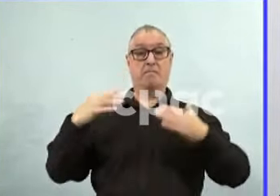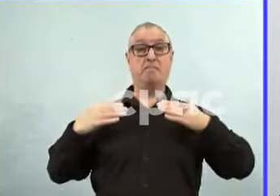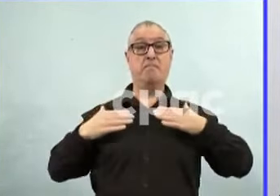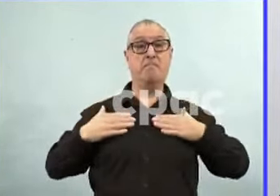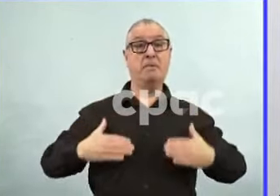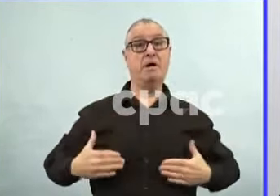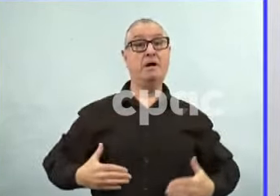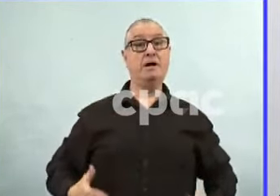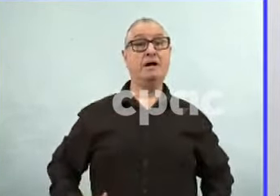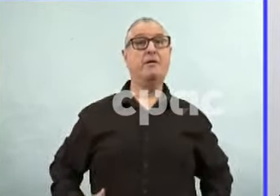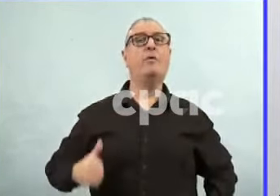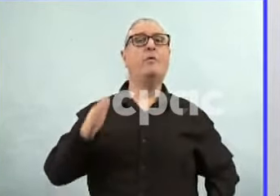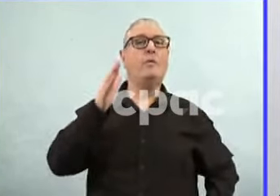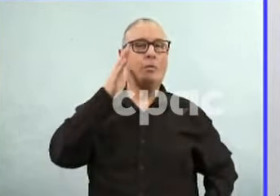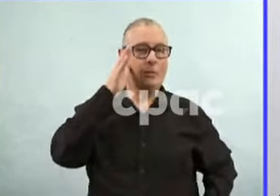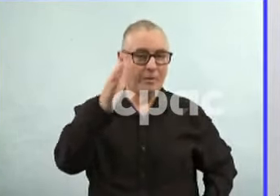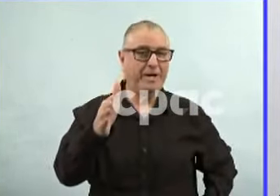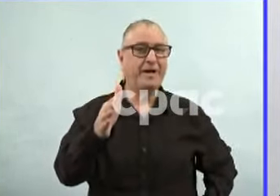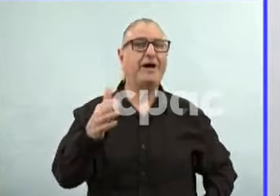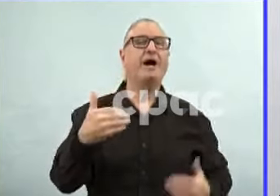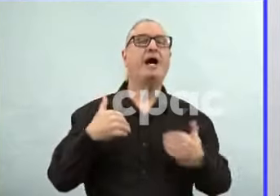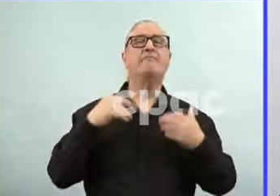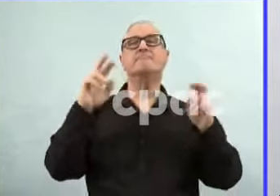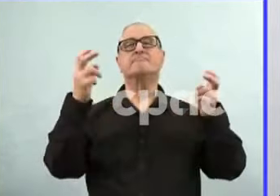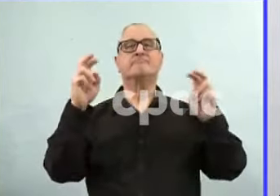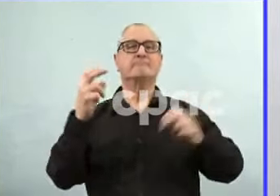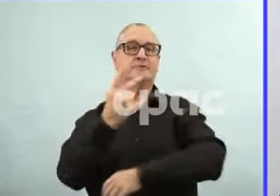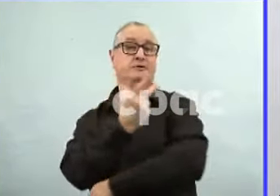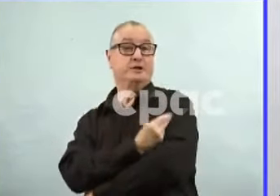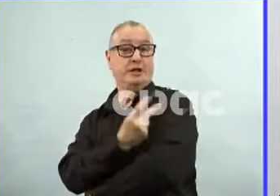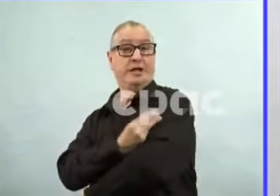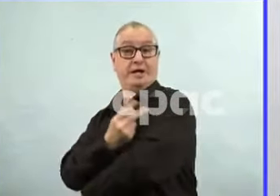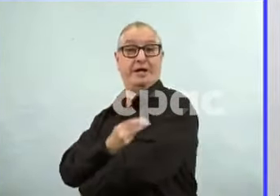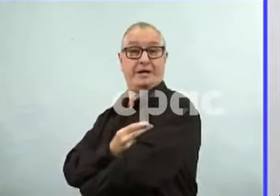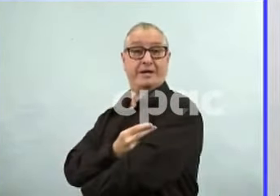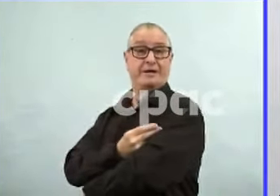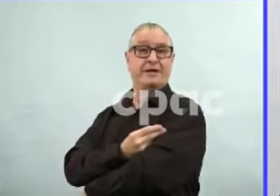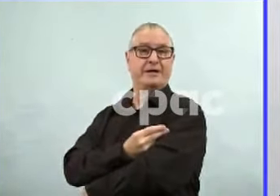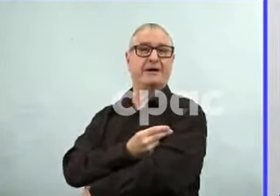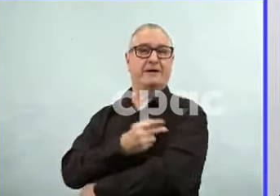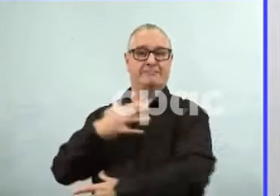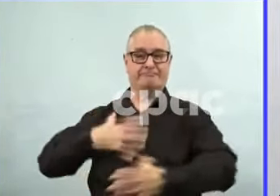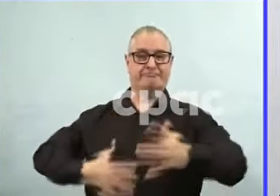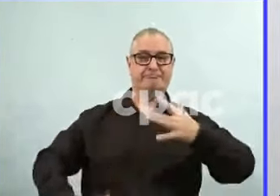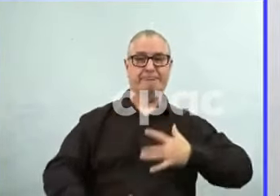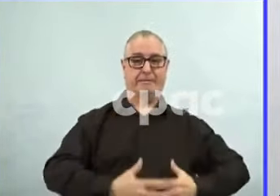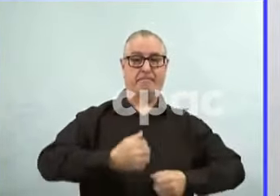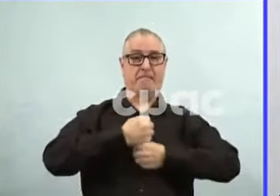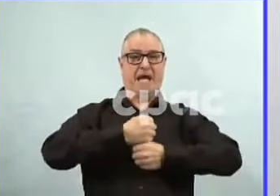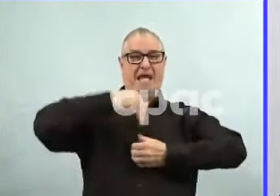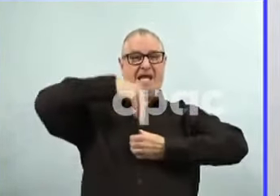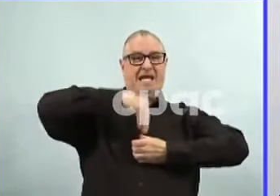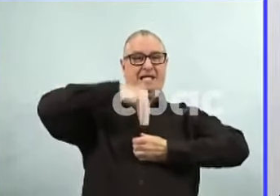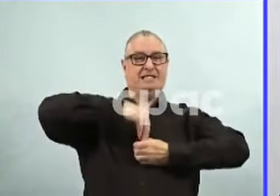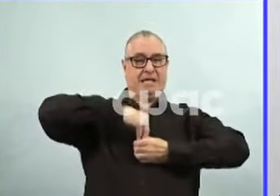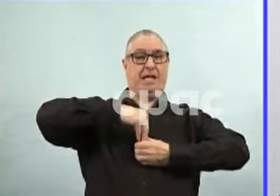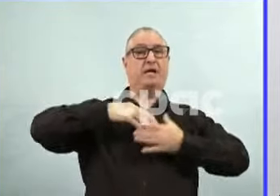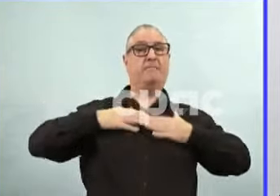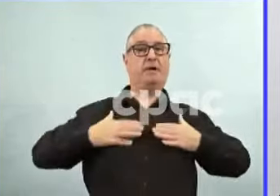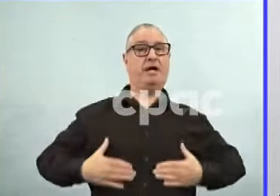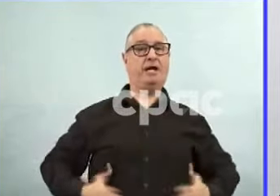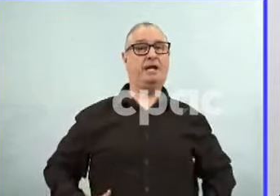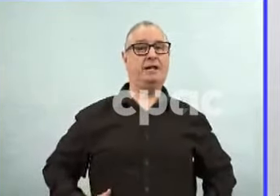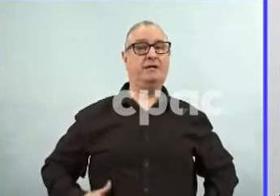vaccine that triggered it, and then it settles back into waiting for the next infection. It does not reactivate with harms years later.